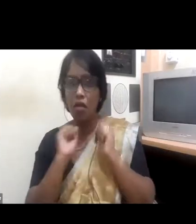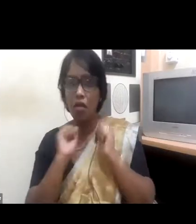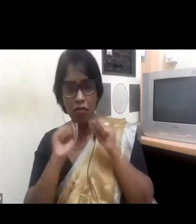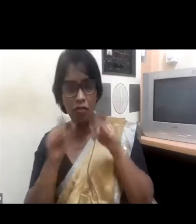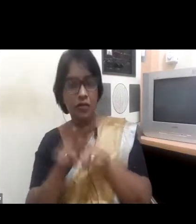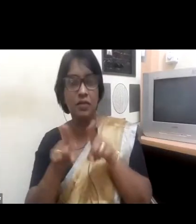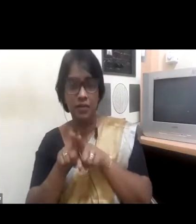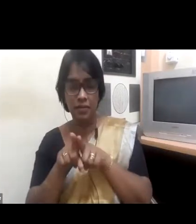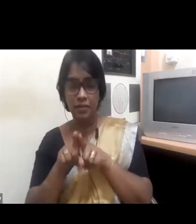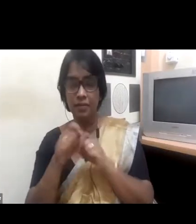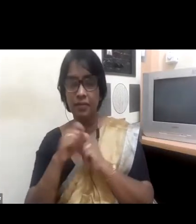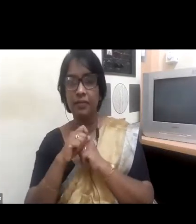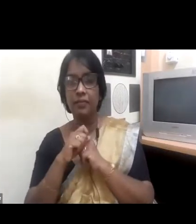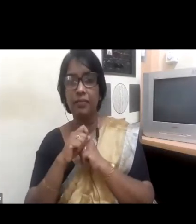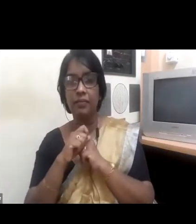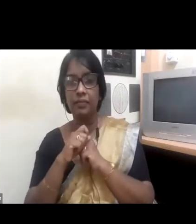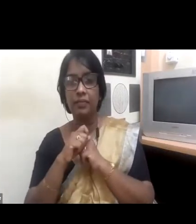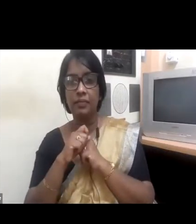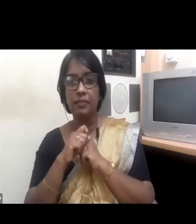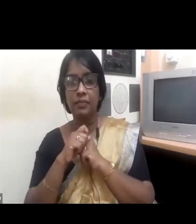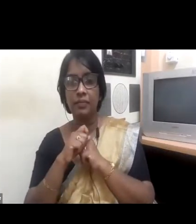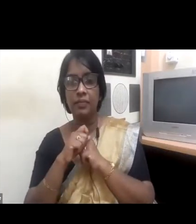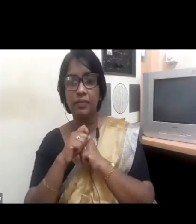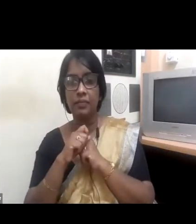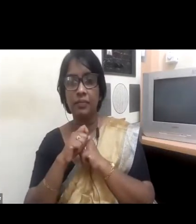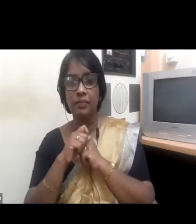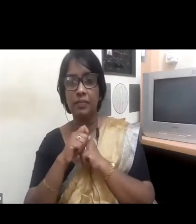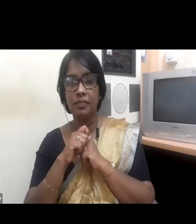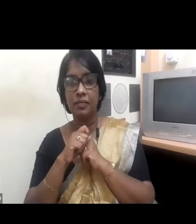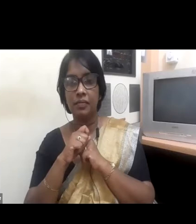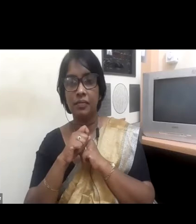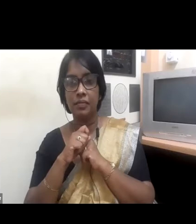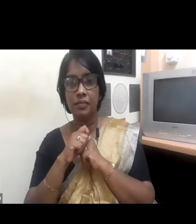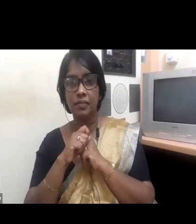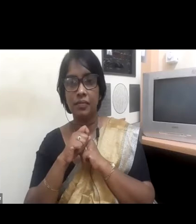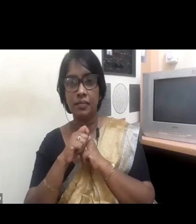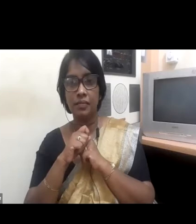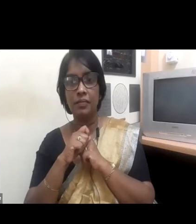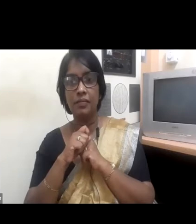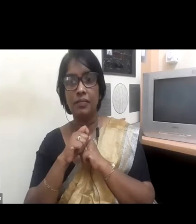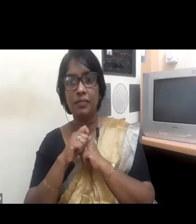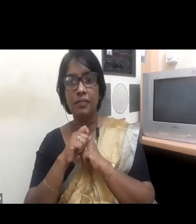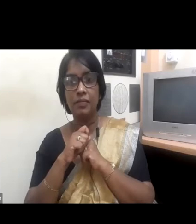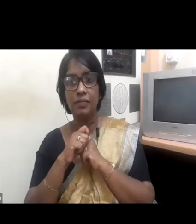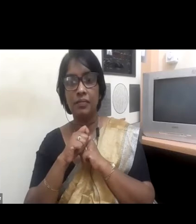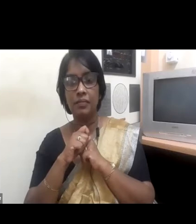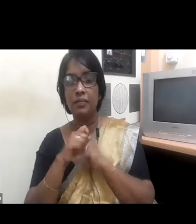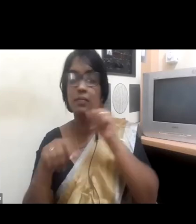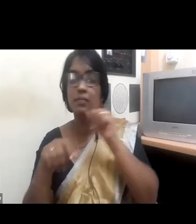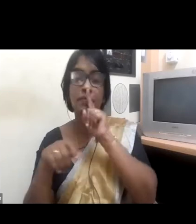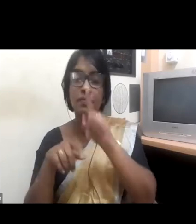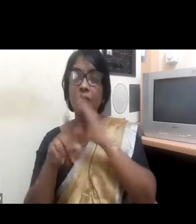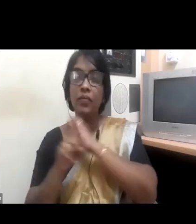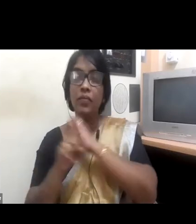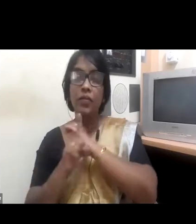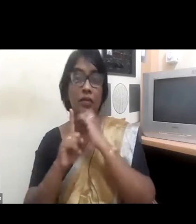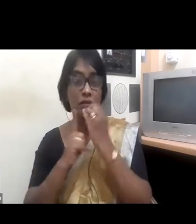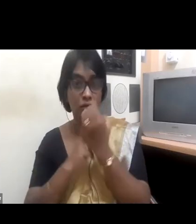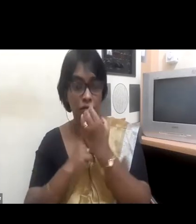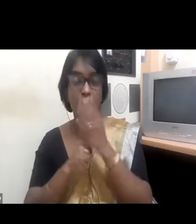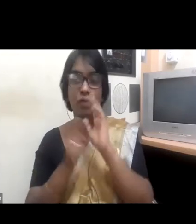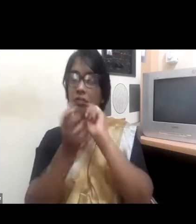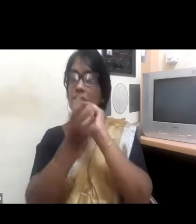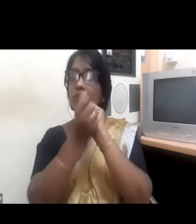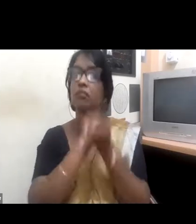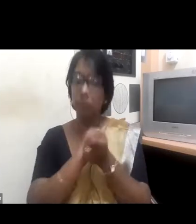young executive in our organization who joined the business in the quality assurance department, for example, and she has